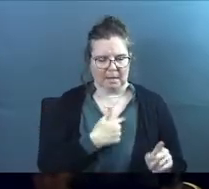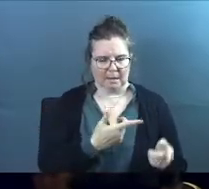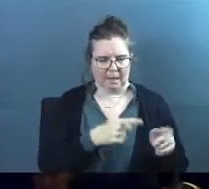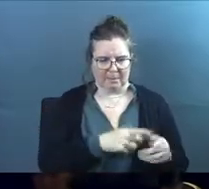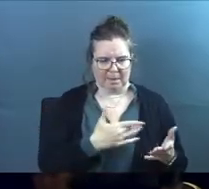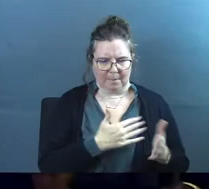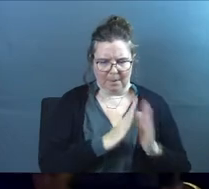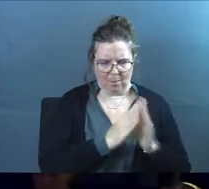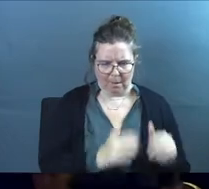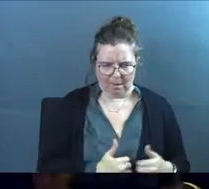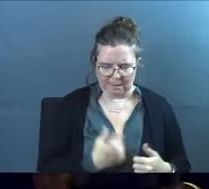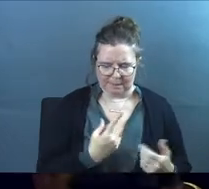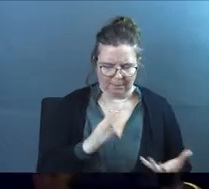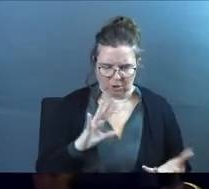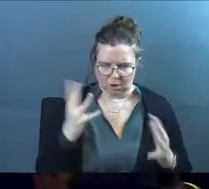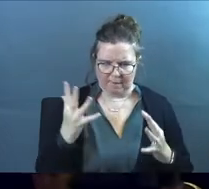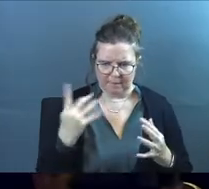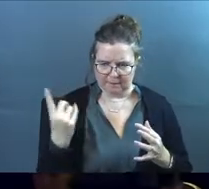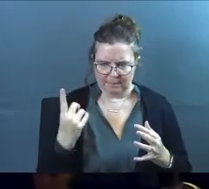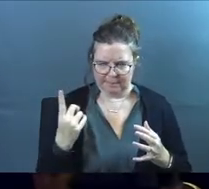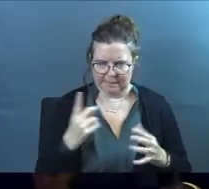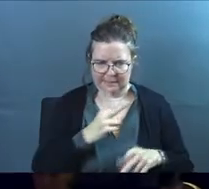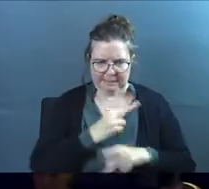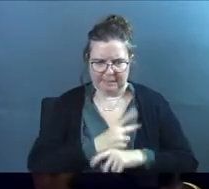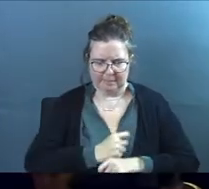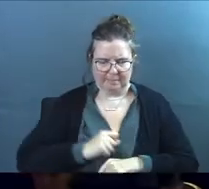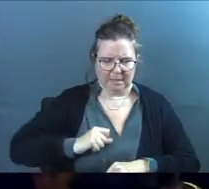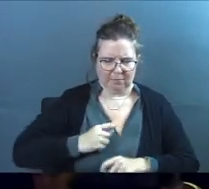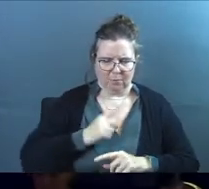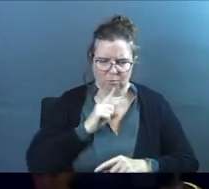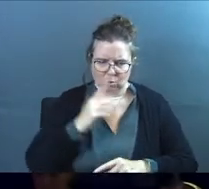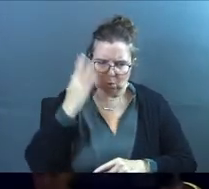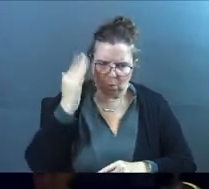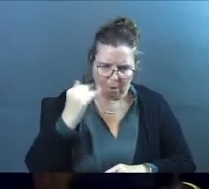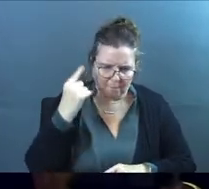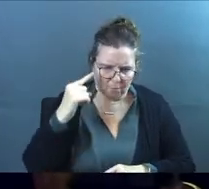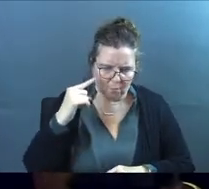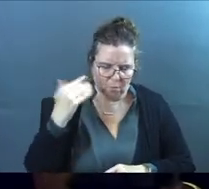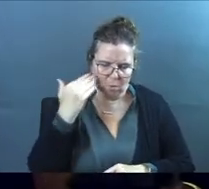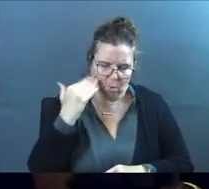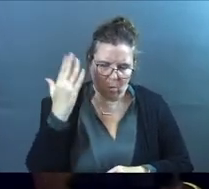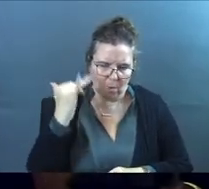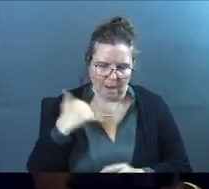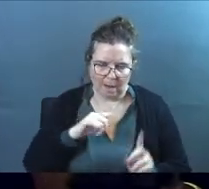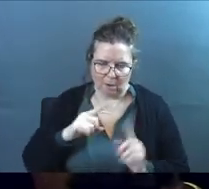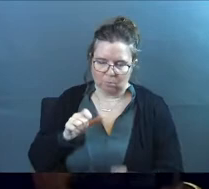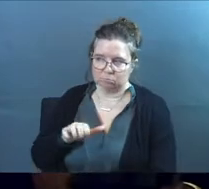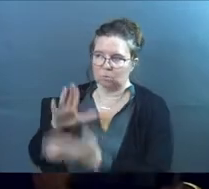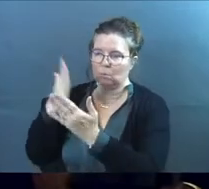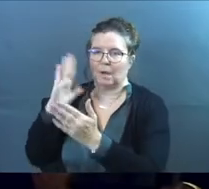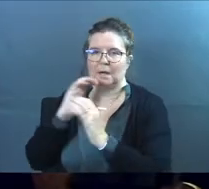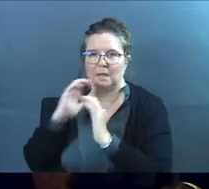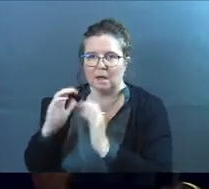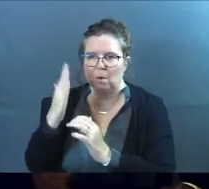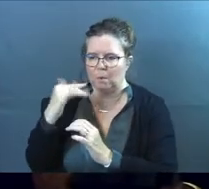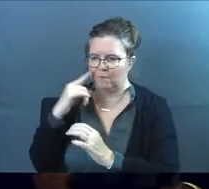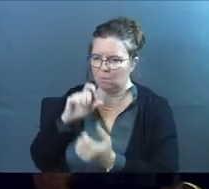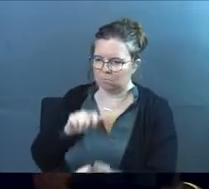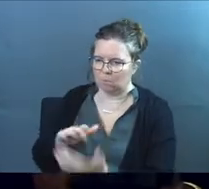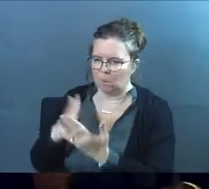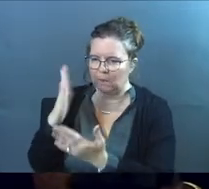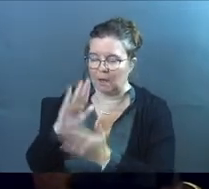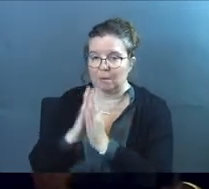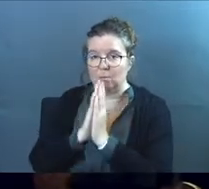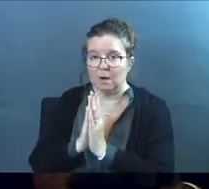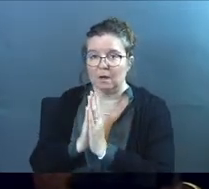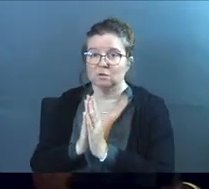prayer life? Because something is off. Something is keeping me from the true why in this season of my life, why I go to God in conversation, why I go to God in prayer.